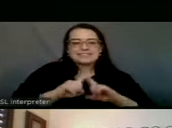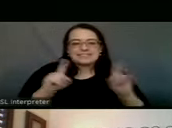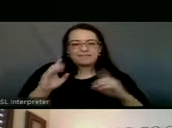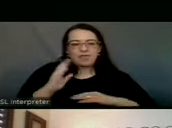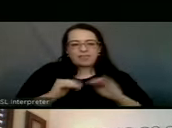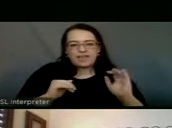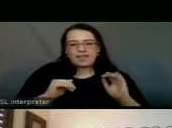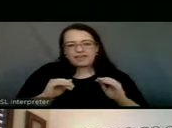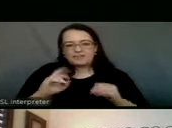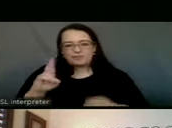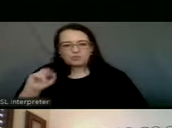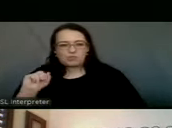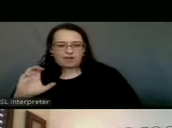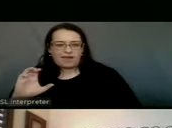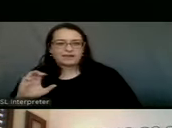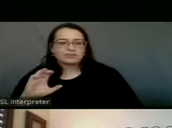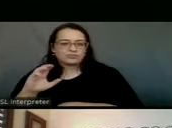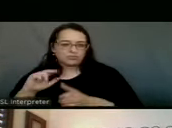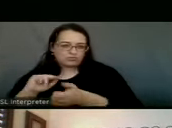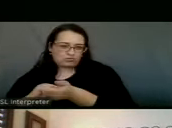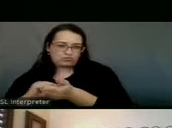um, channel. Okay.